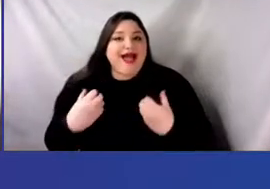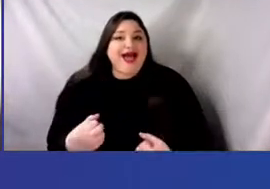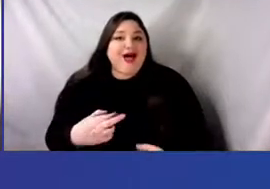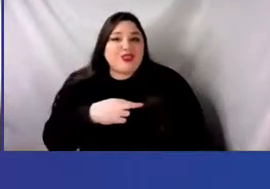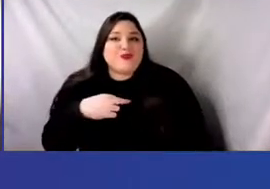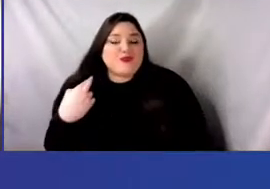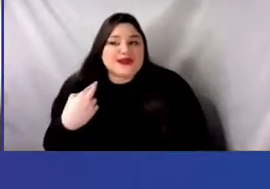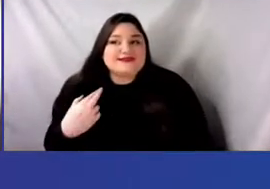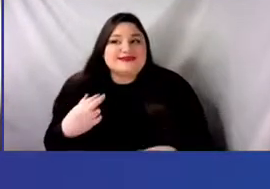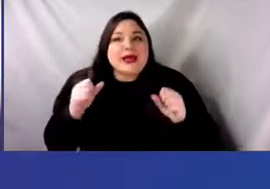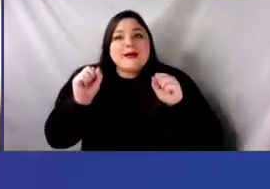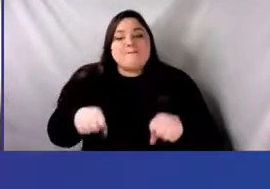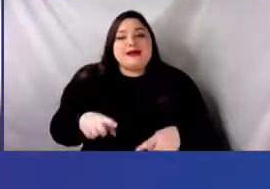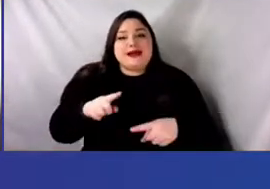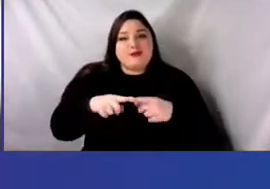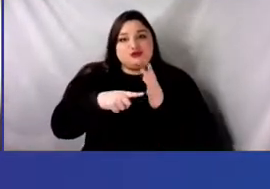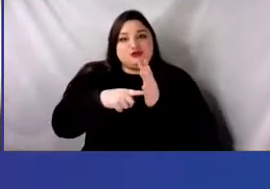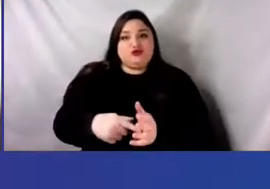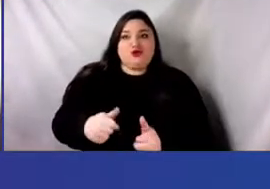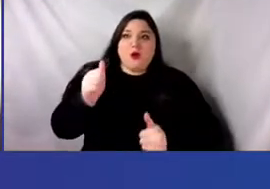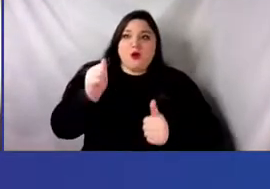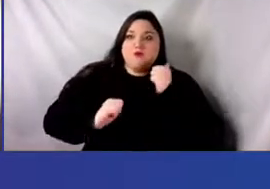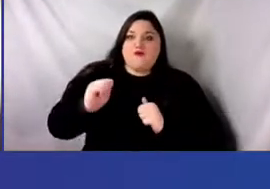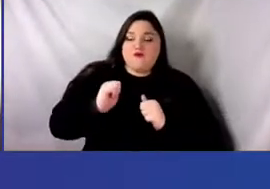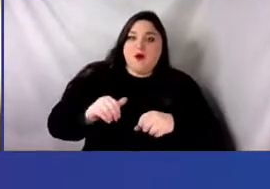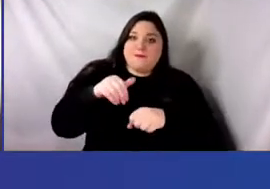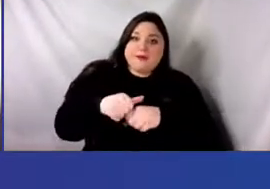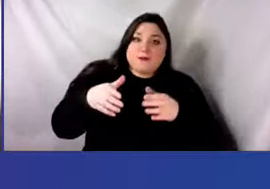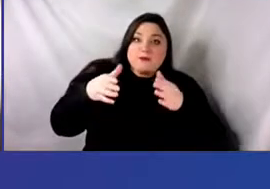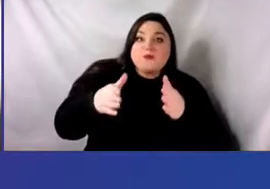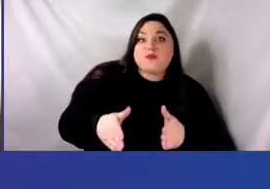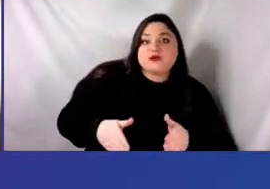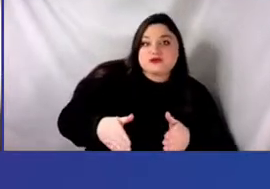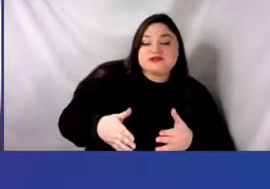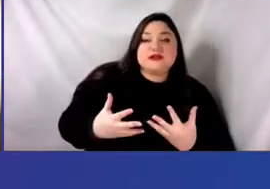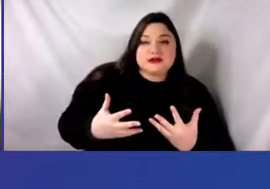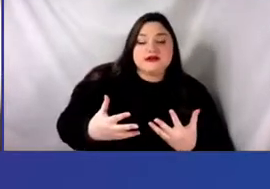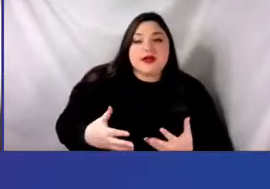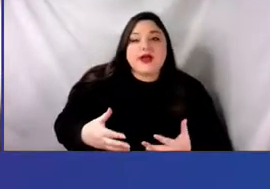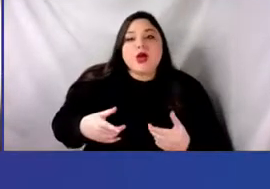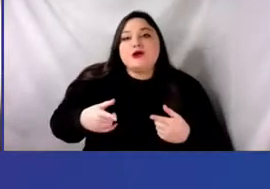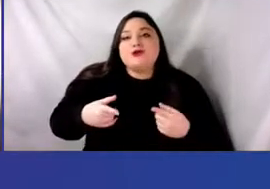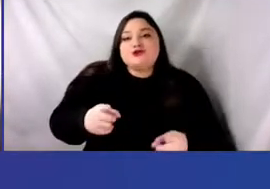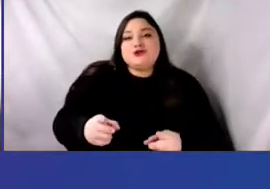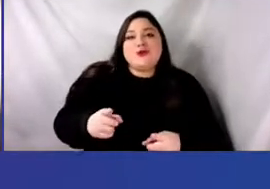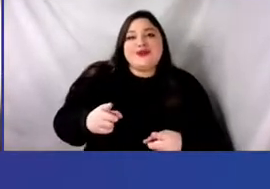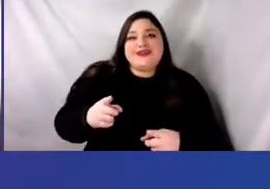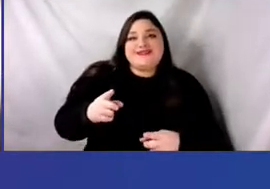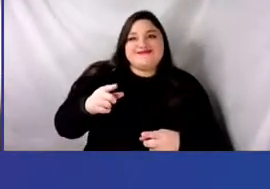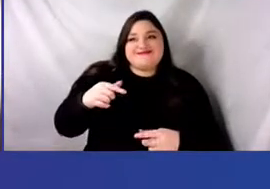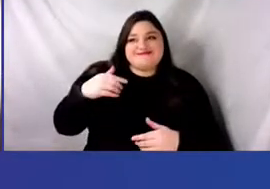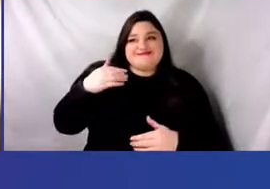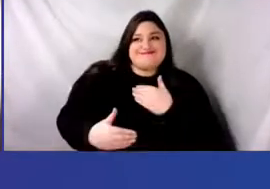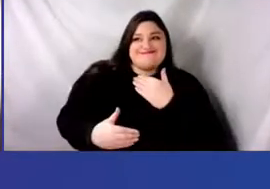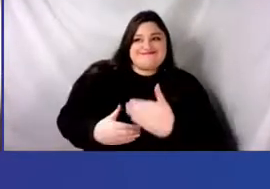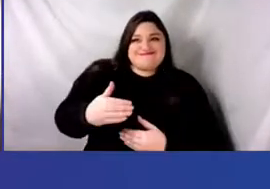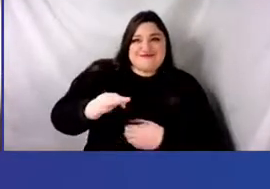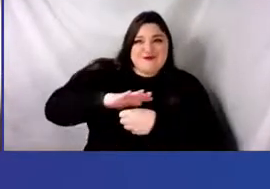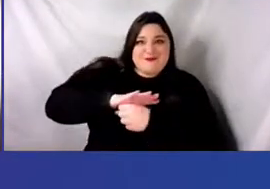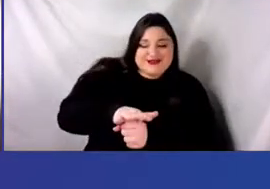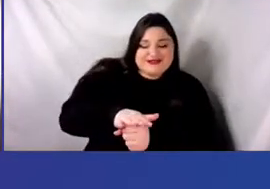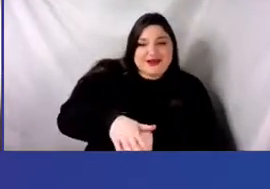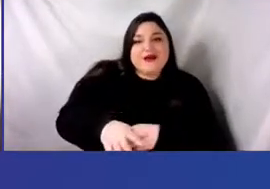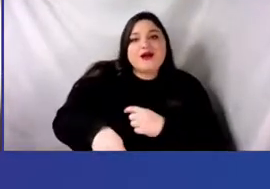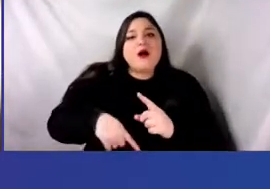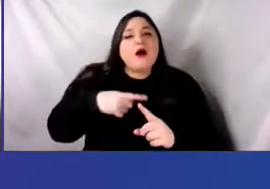work in person as the different standard stages of the pandemic have progressed or the economic